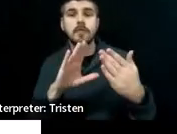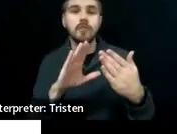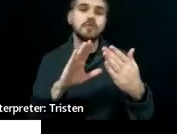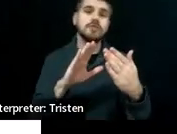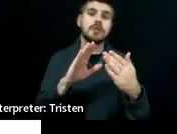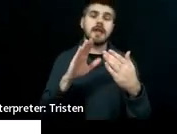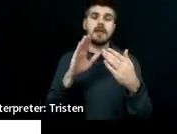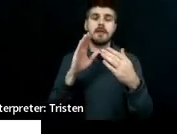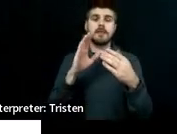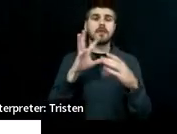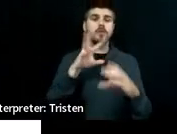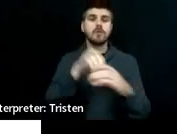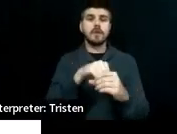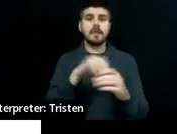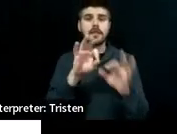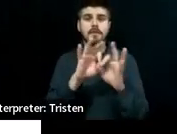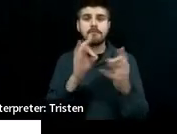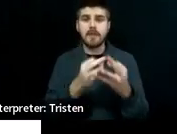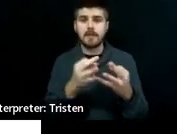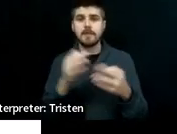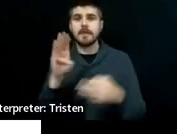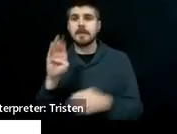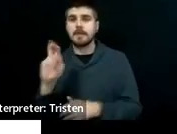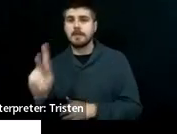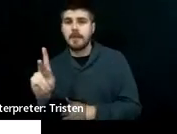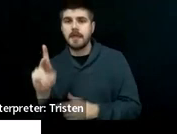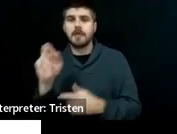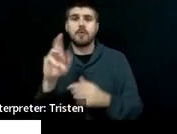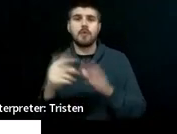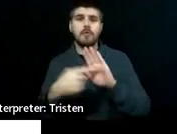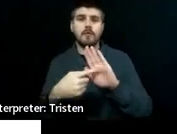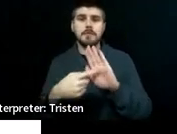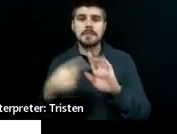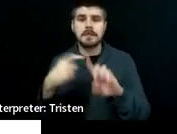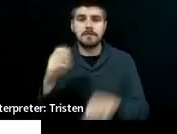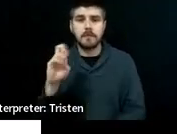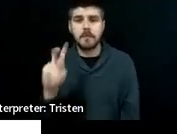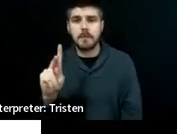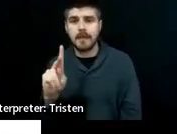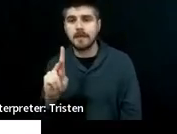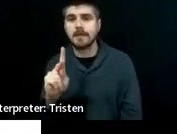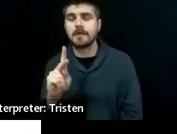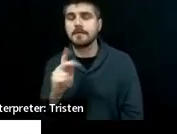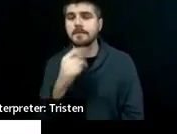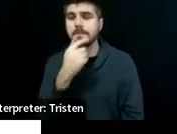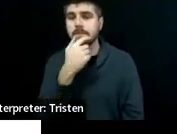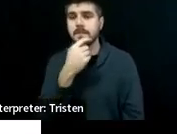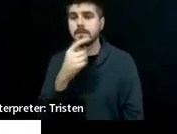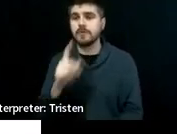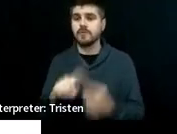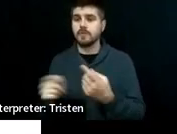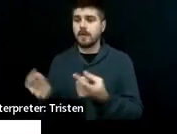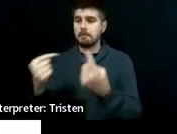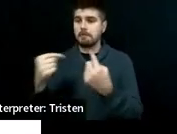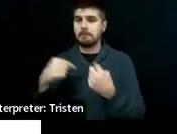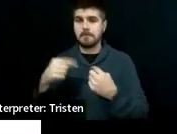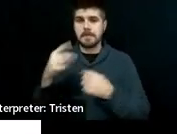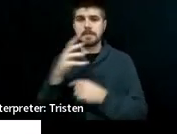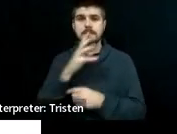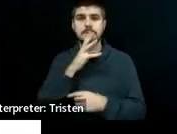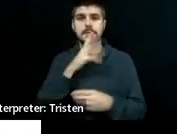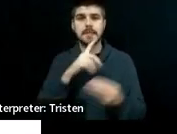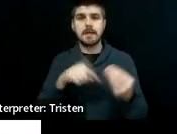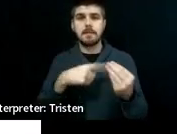the bank or a representative from the bank to speak to how the ABLE